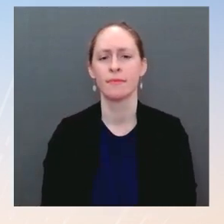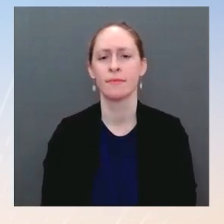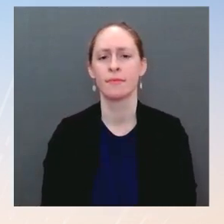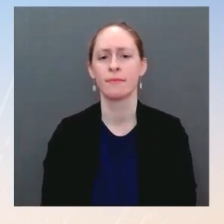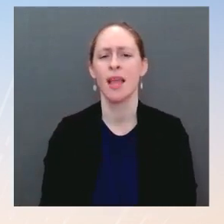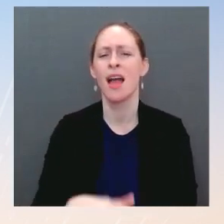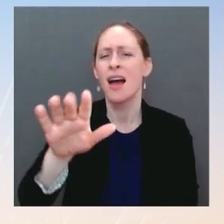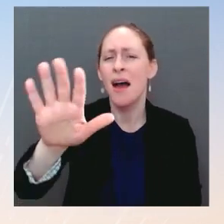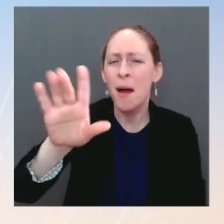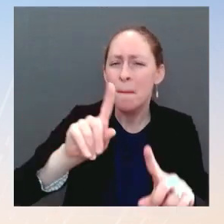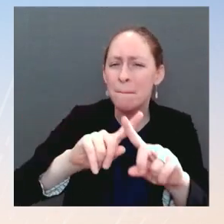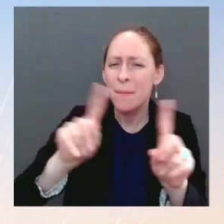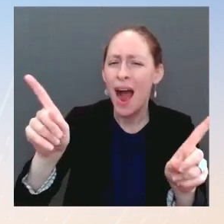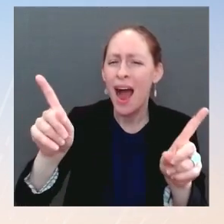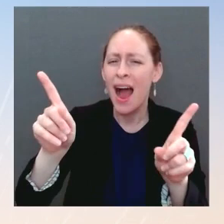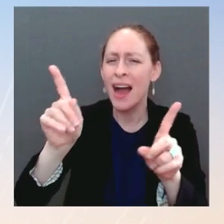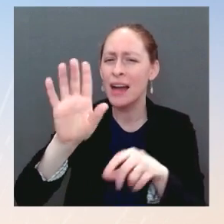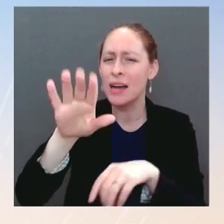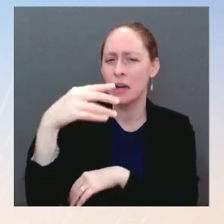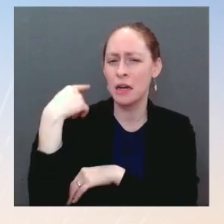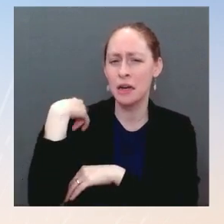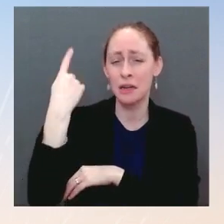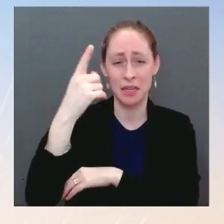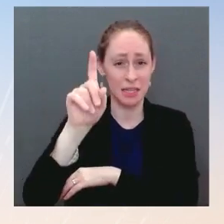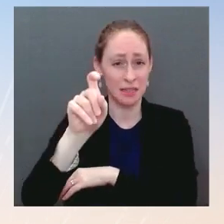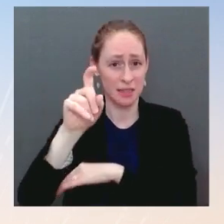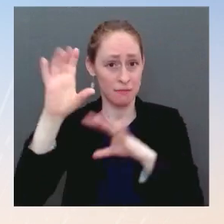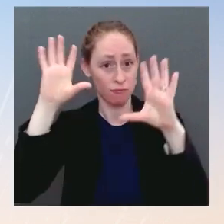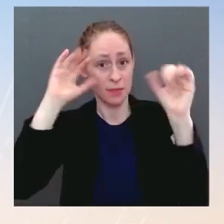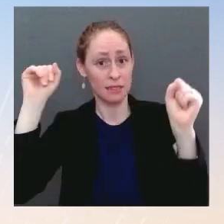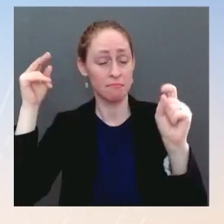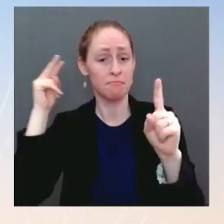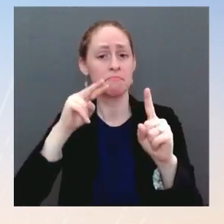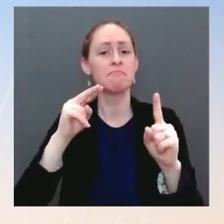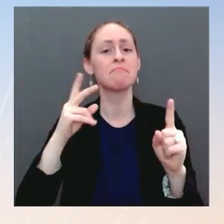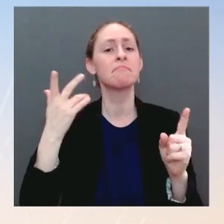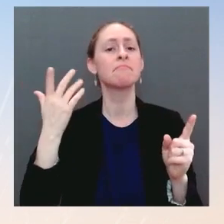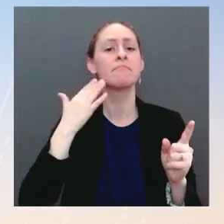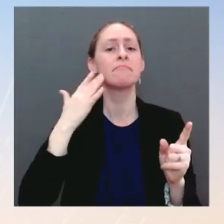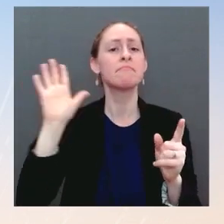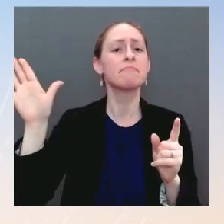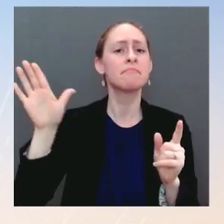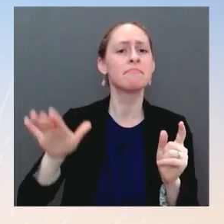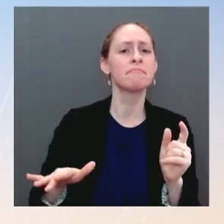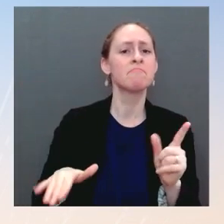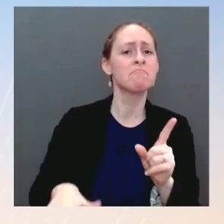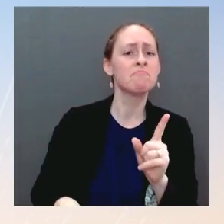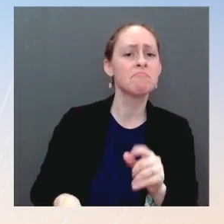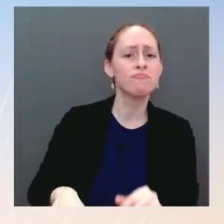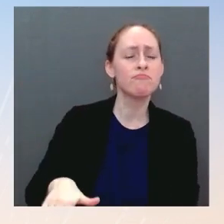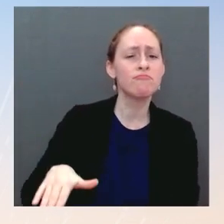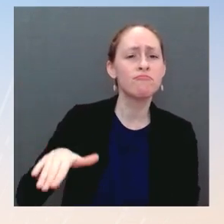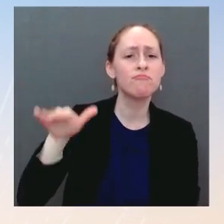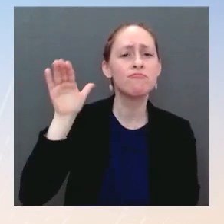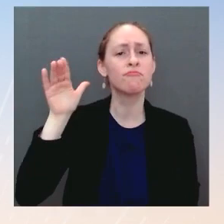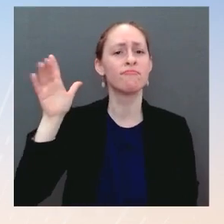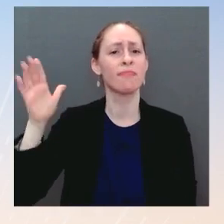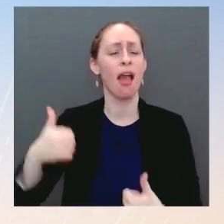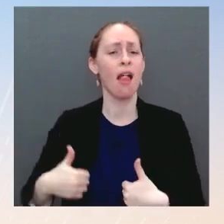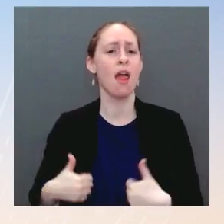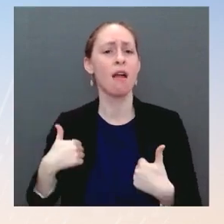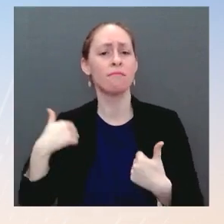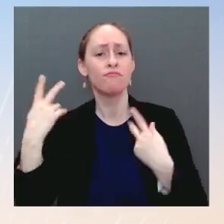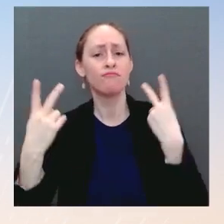diversity of backgrounds? So people who maybe have worked in civil rights work or